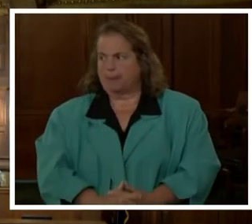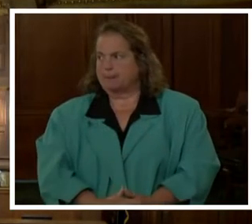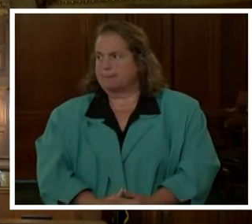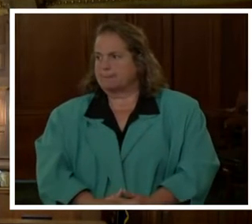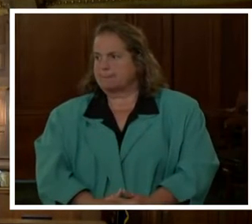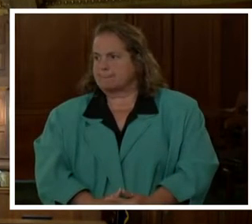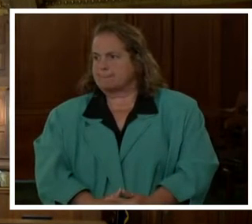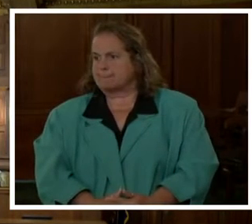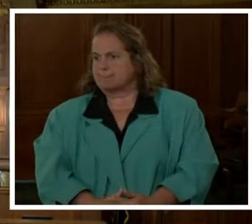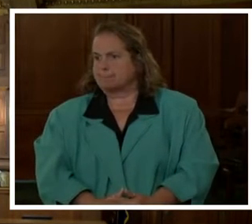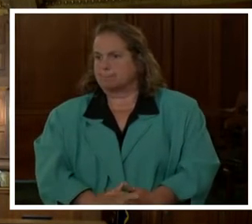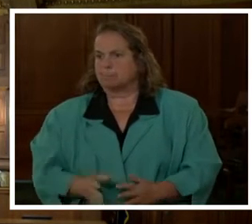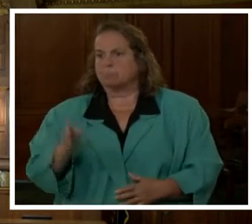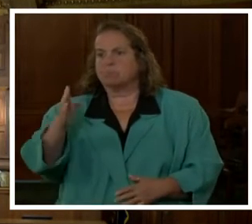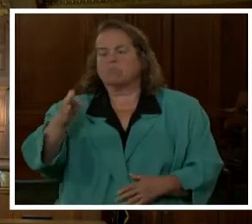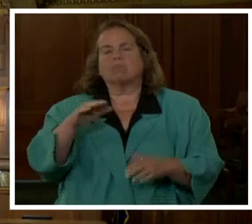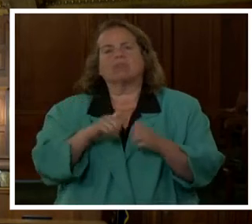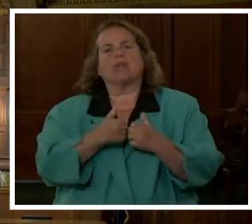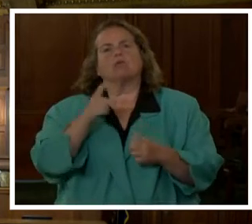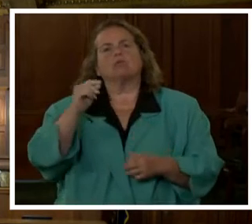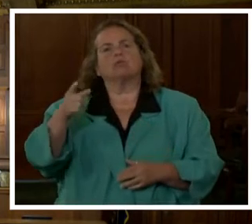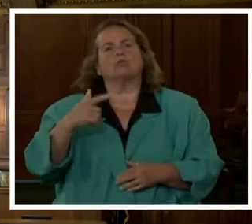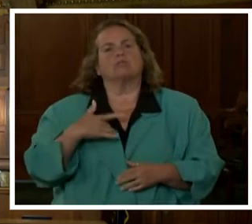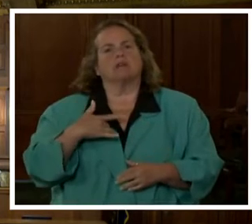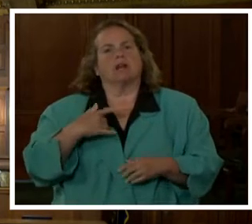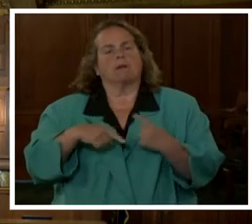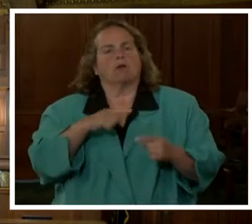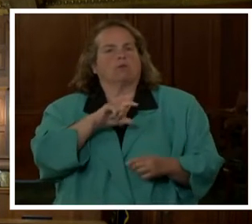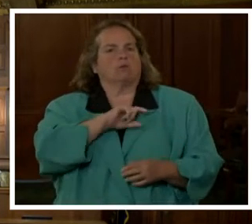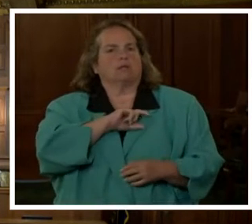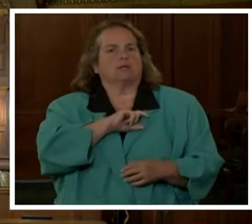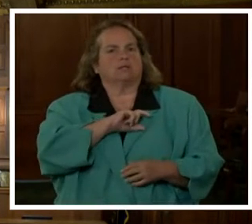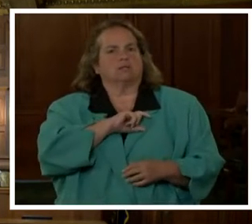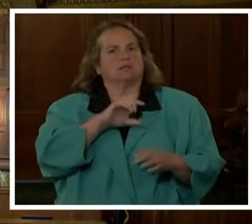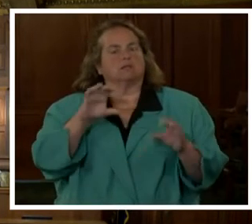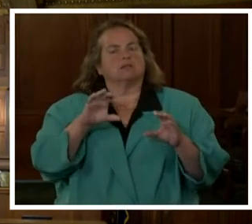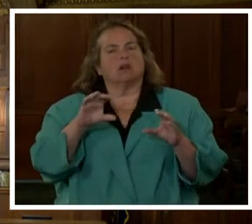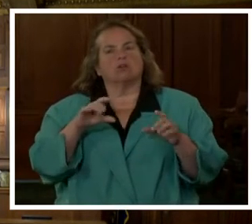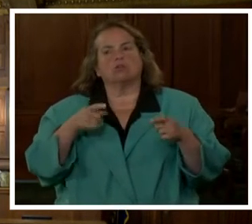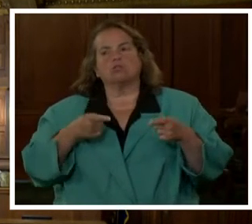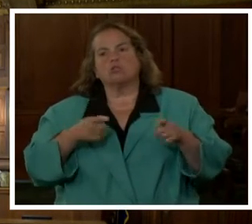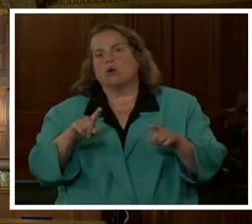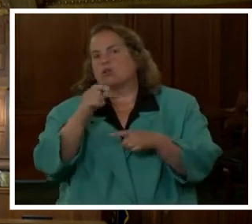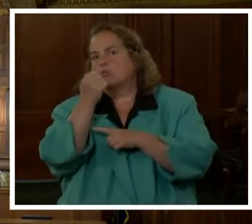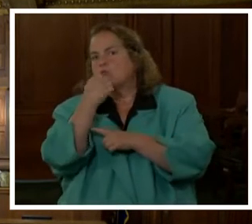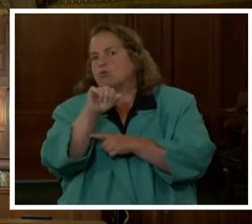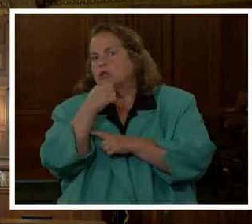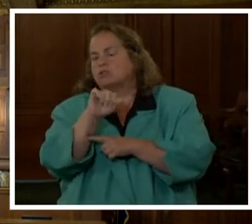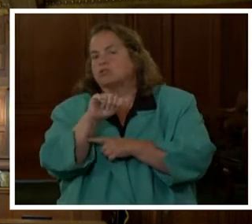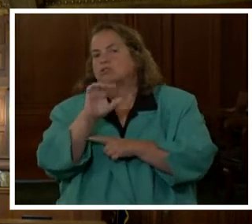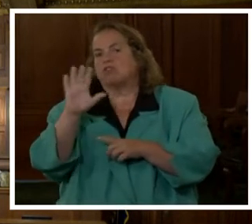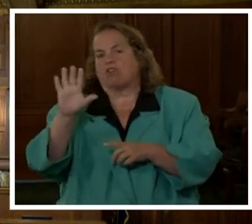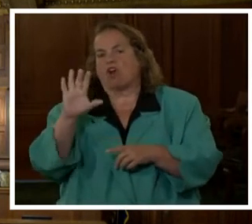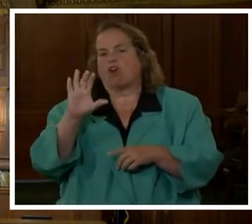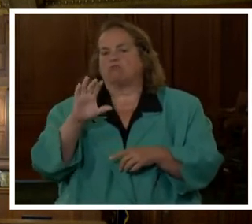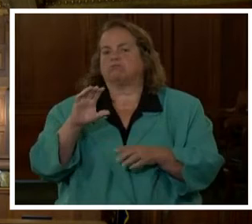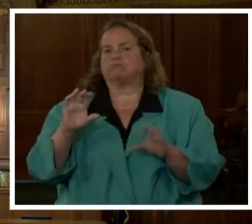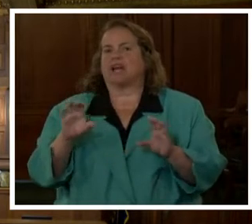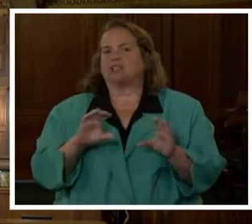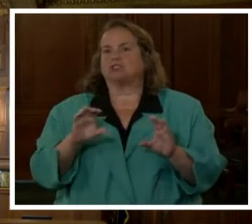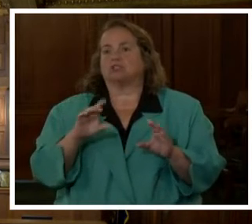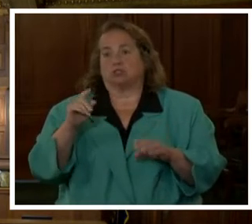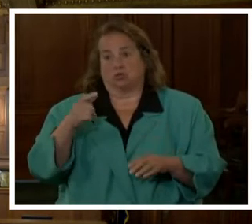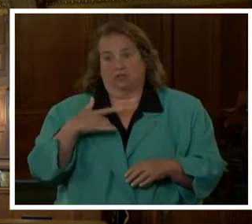How do you feel about the misconduct during the protest? do you feel about the